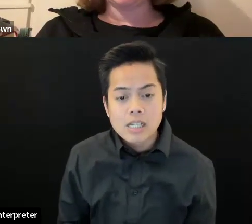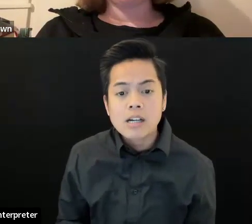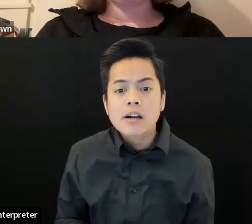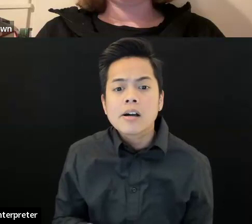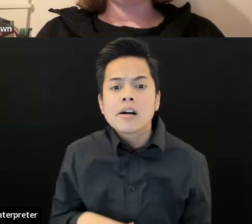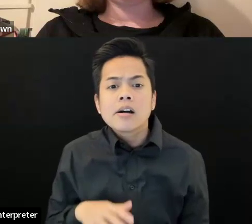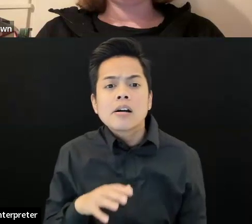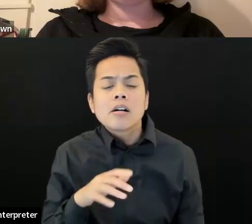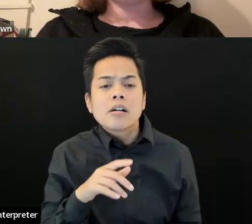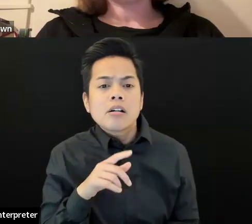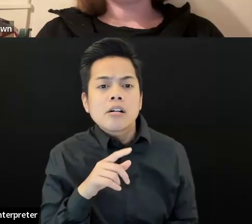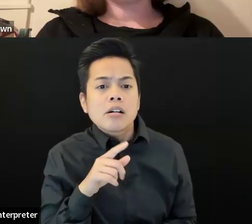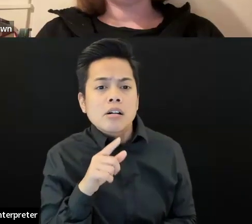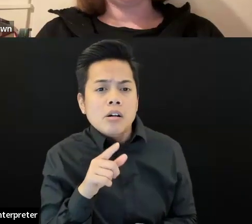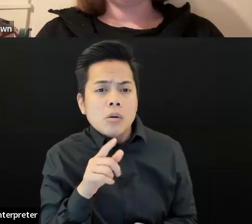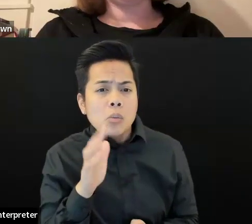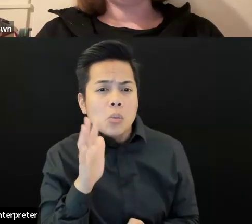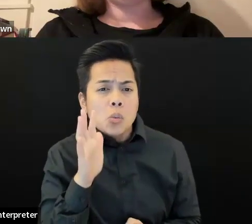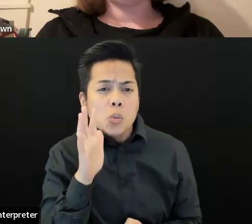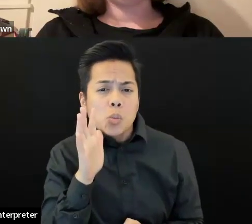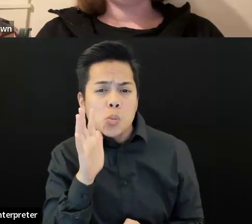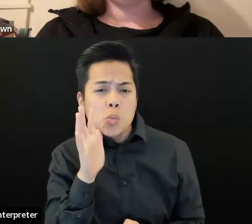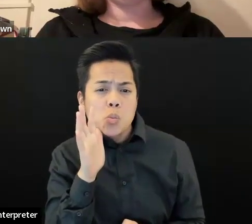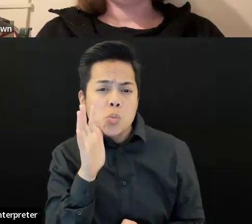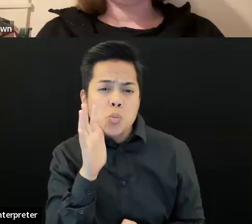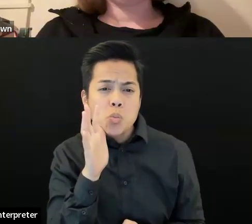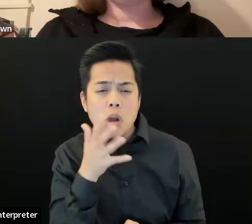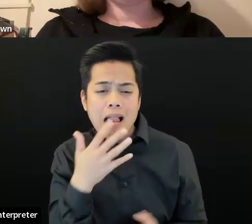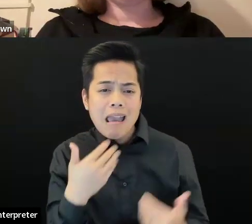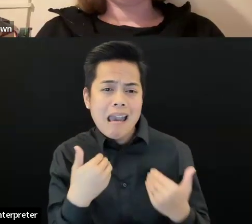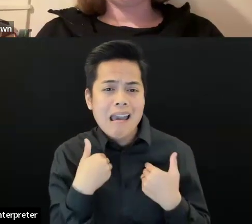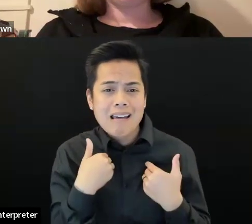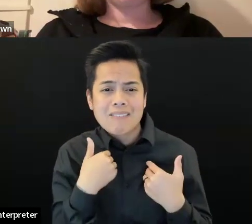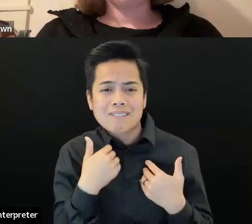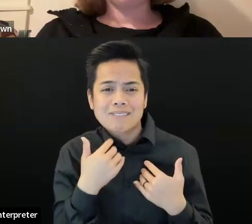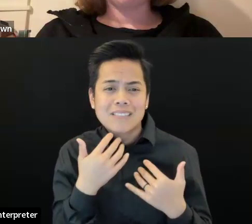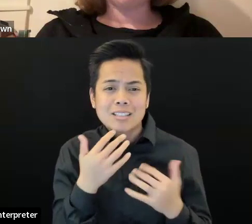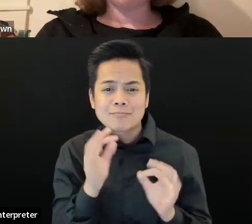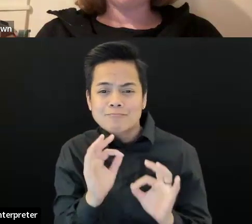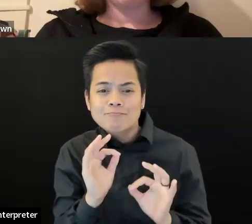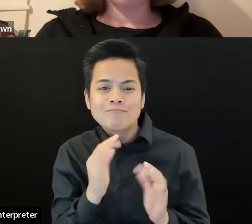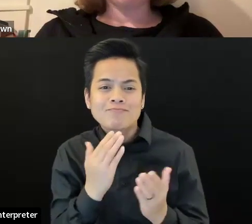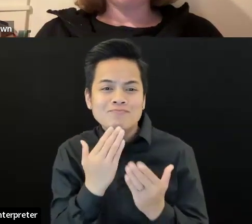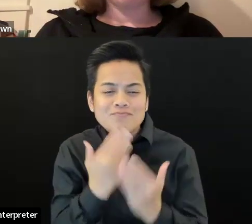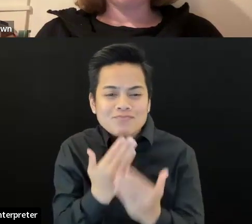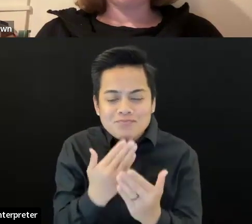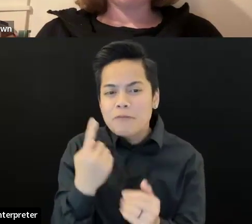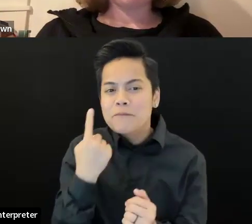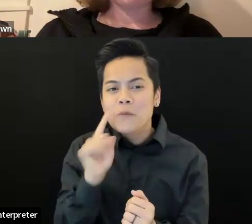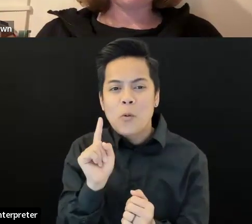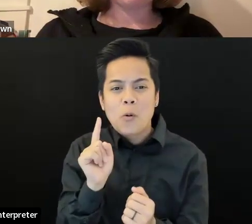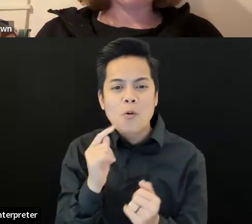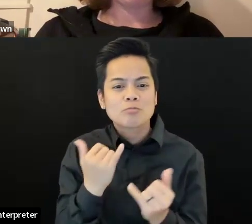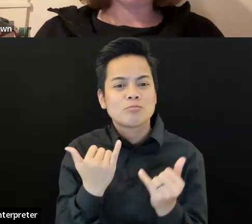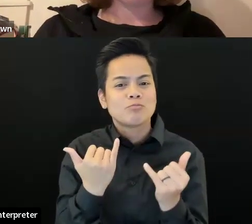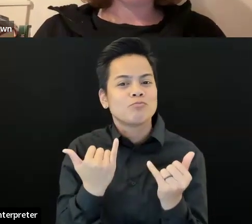little thank you incentive for the moment today? Ah, so we, um, are doing what we